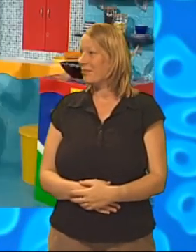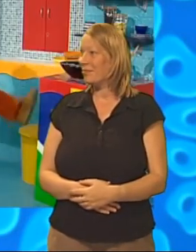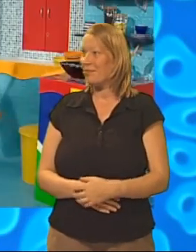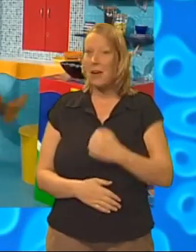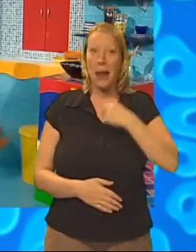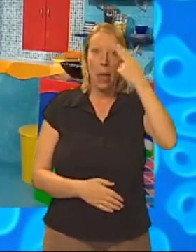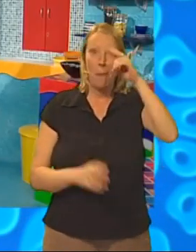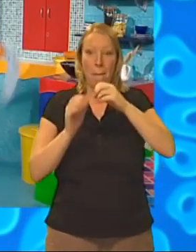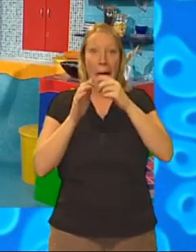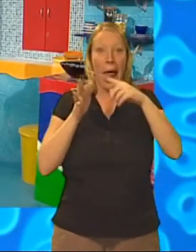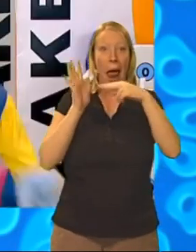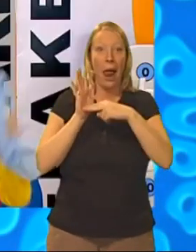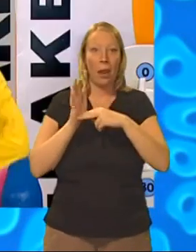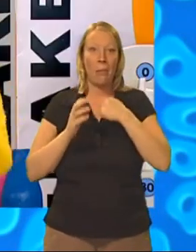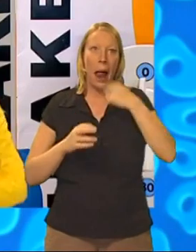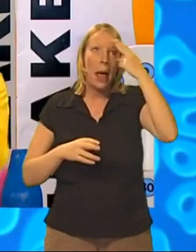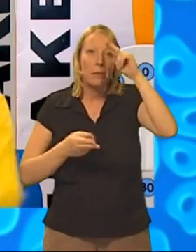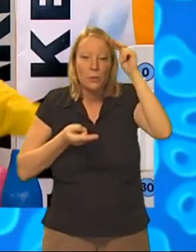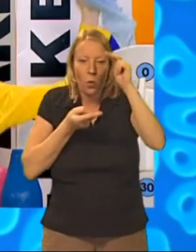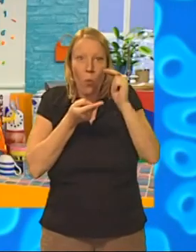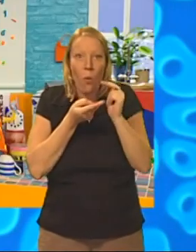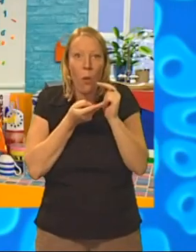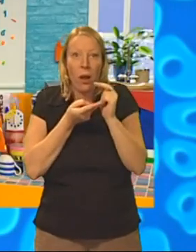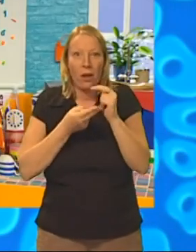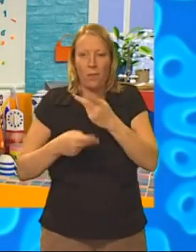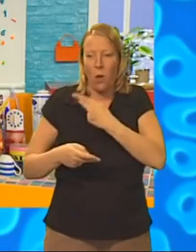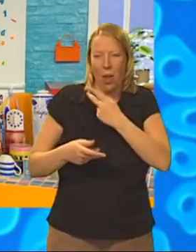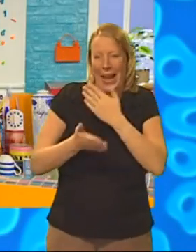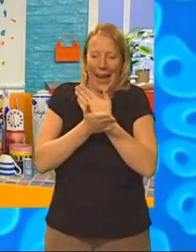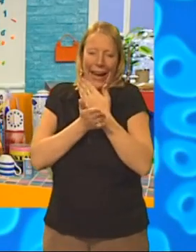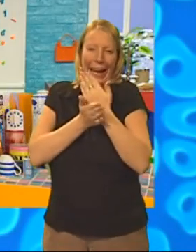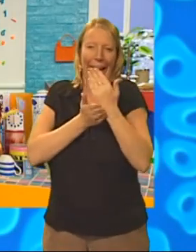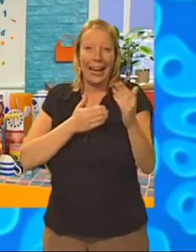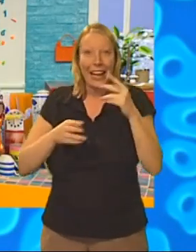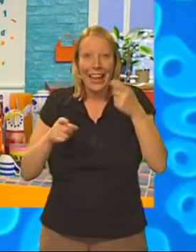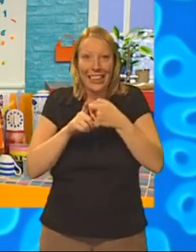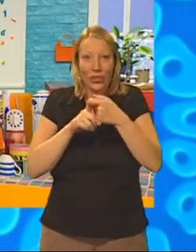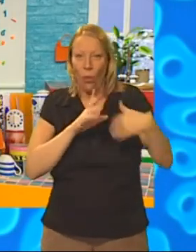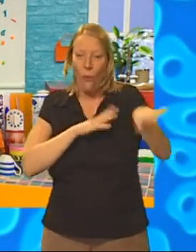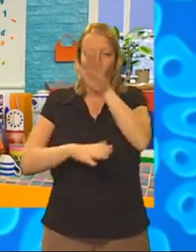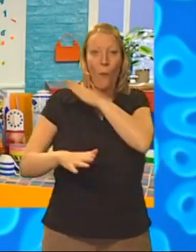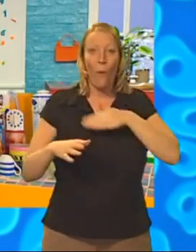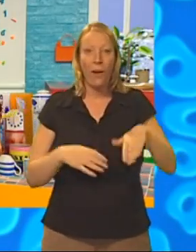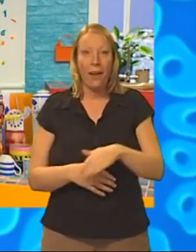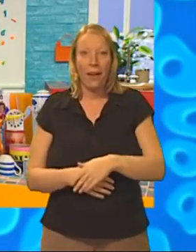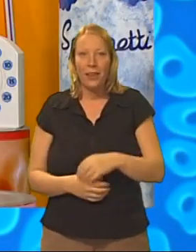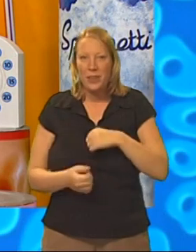My name's Ben. And my name's Small. We've got the cleanest kitchen of all.